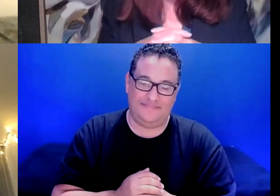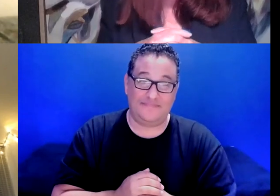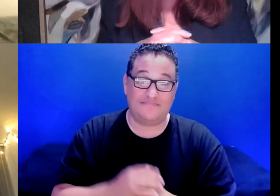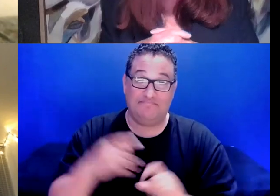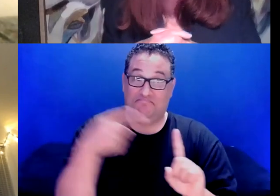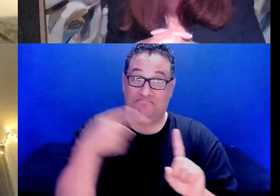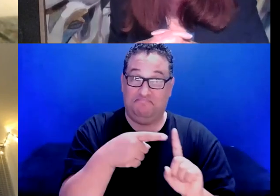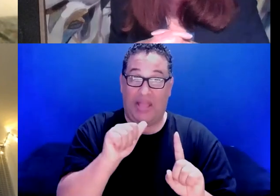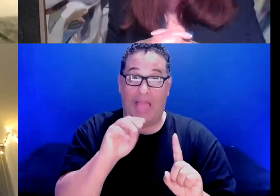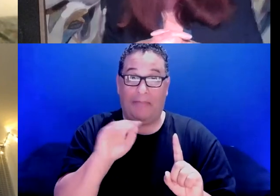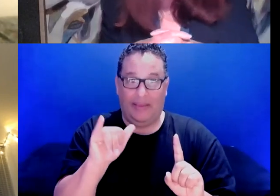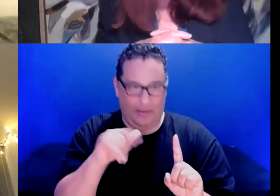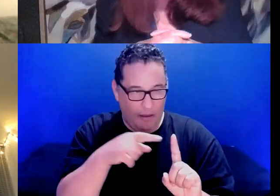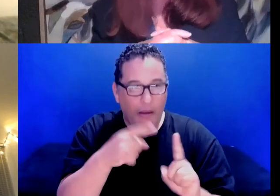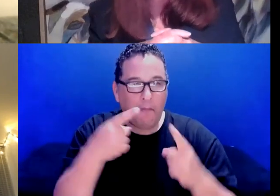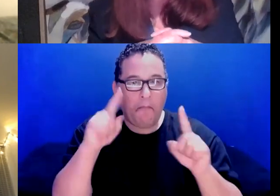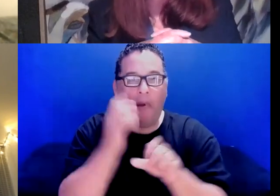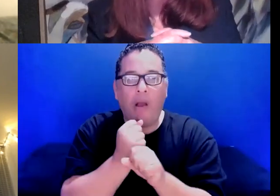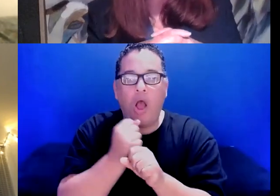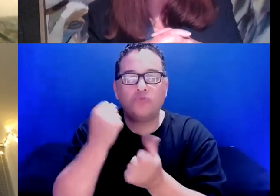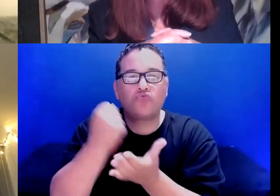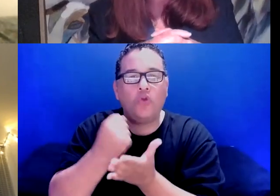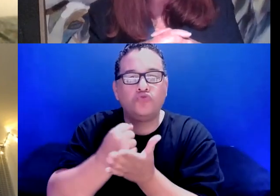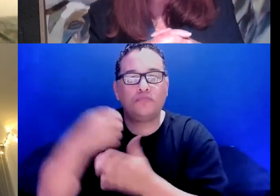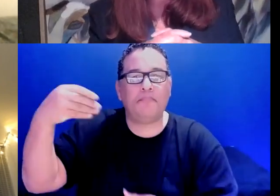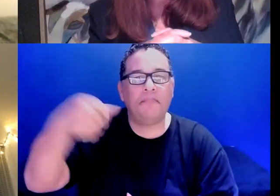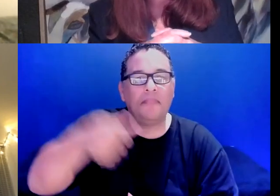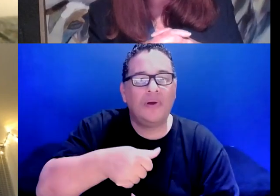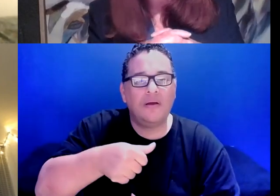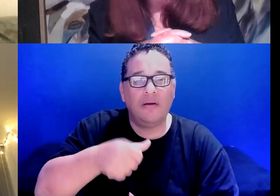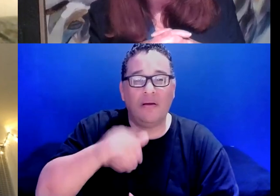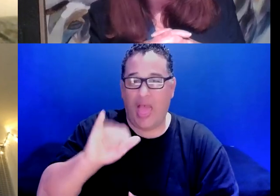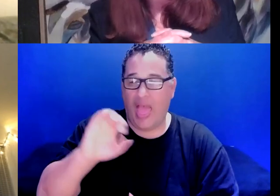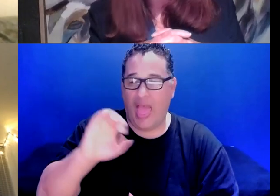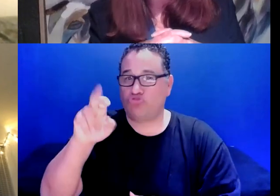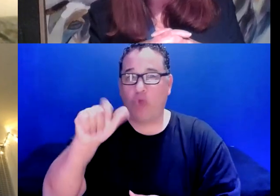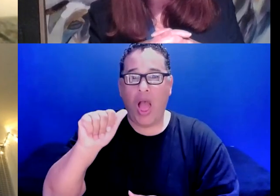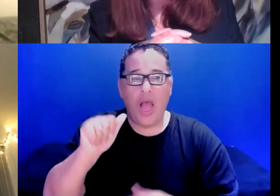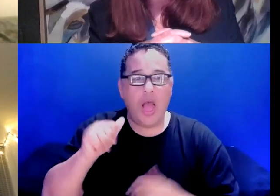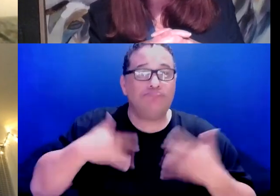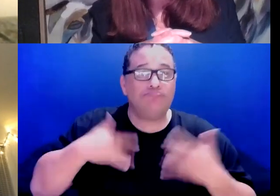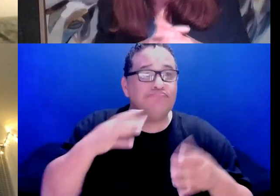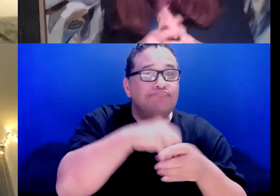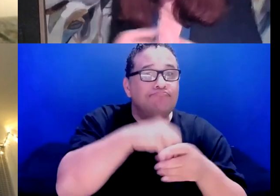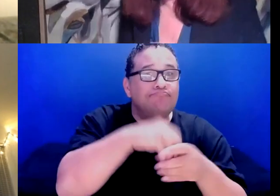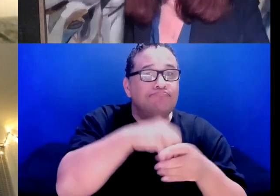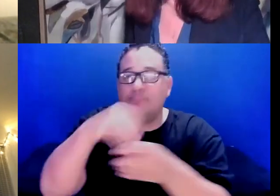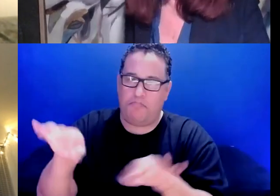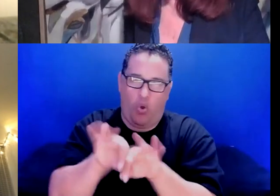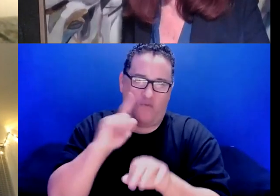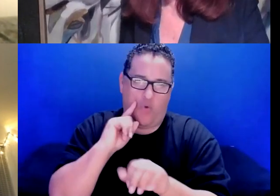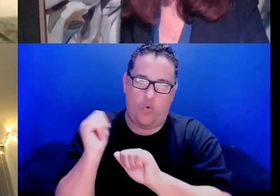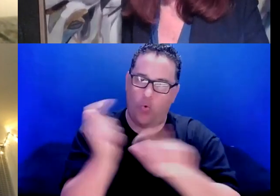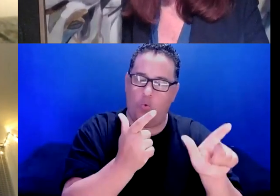helped her get a scholarship. Extracurriculars are really important to students. So, for many reasons. So, we wanted to